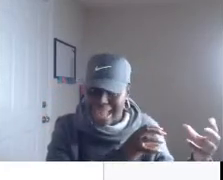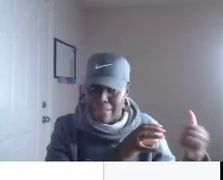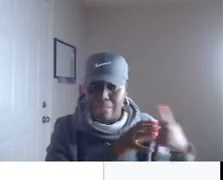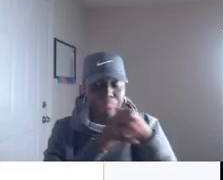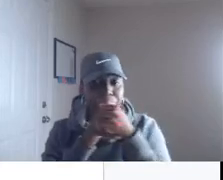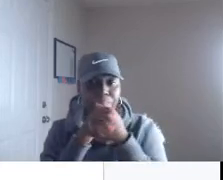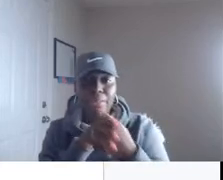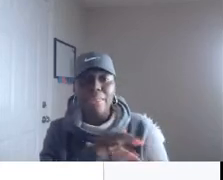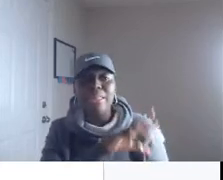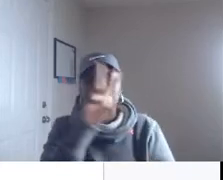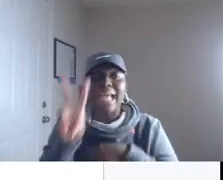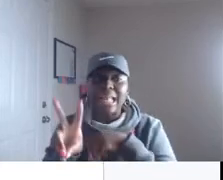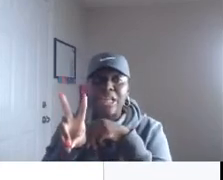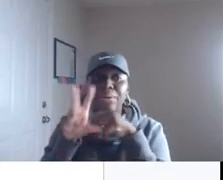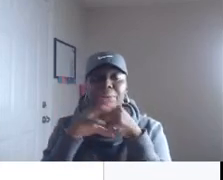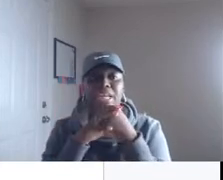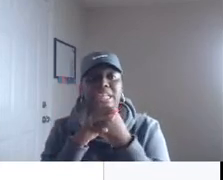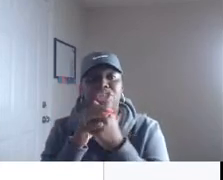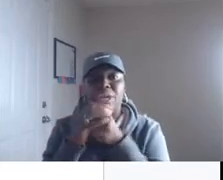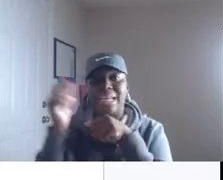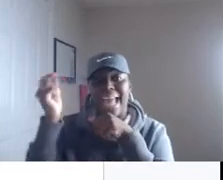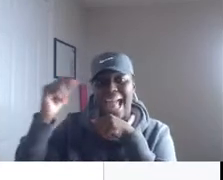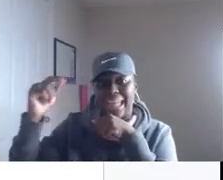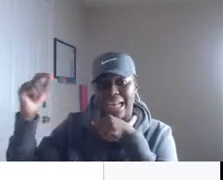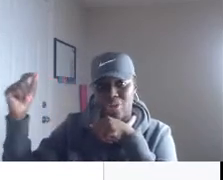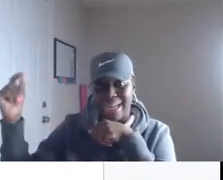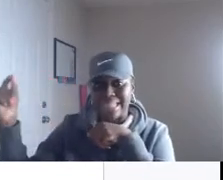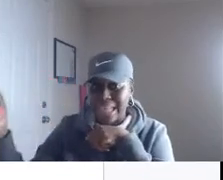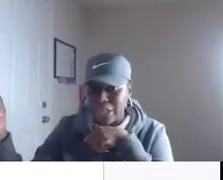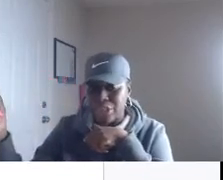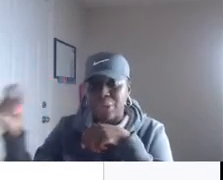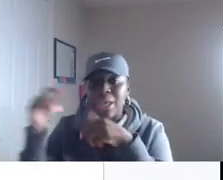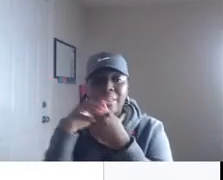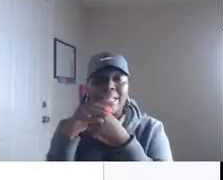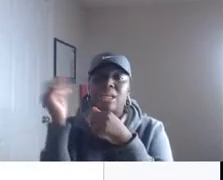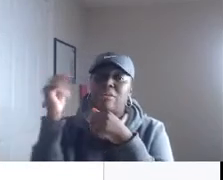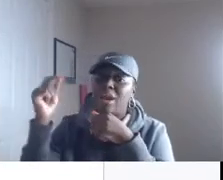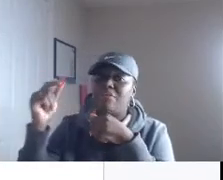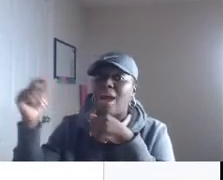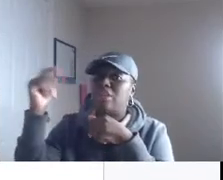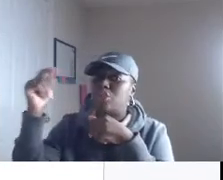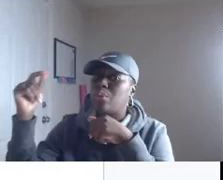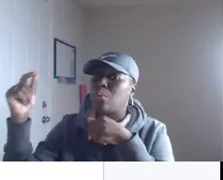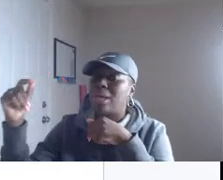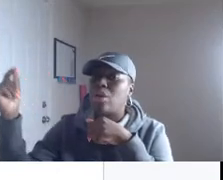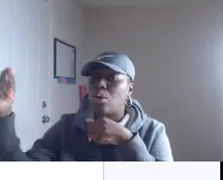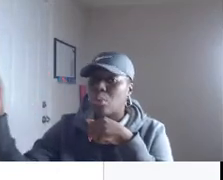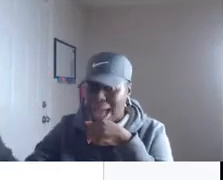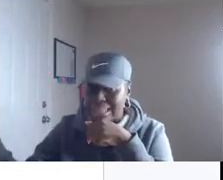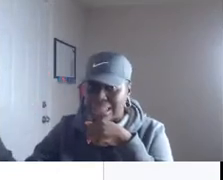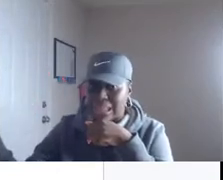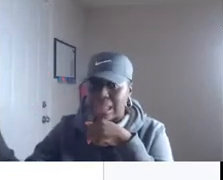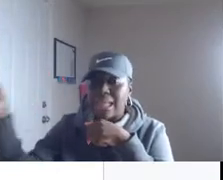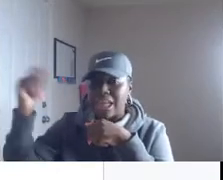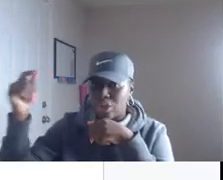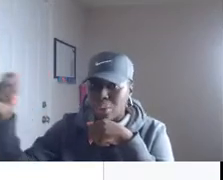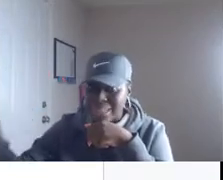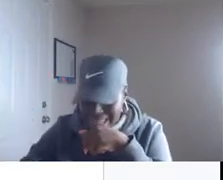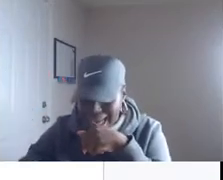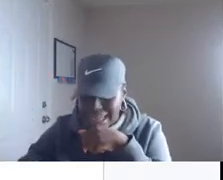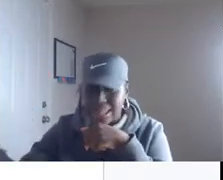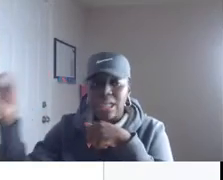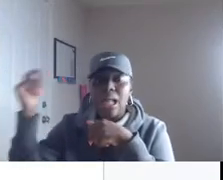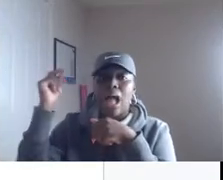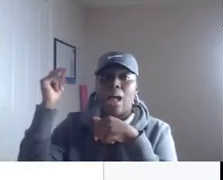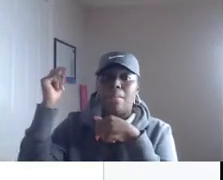and stamp then the second thing you're going to need is you're going to need an electronic signature that's going to verify that you are the one notarizing in